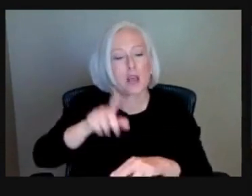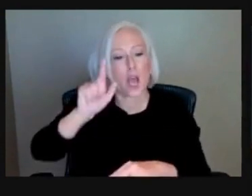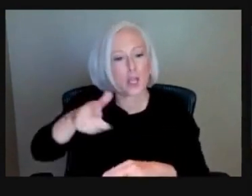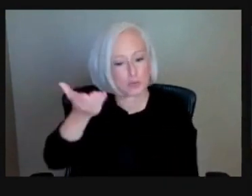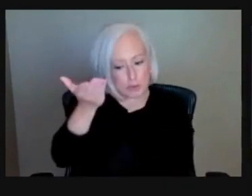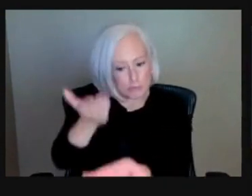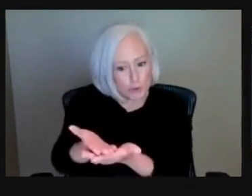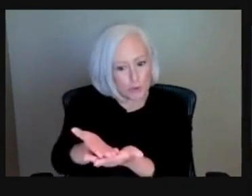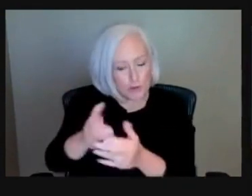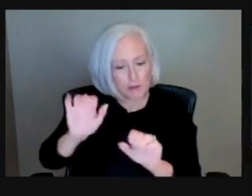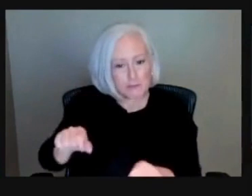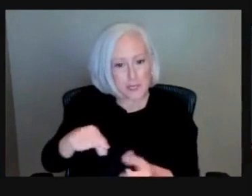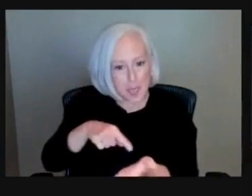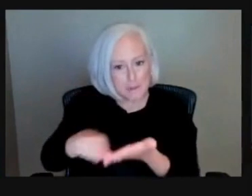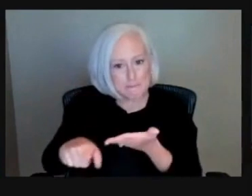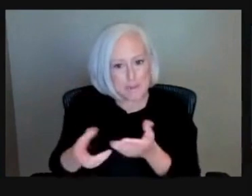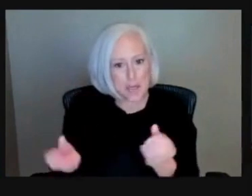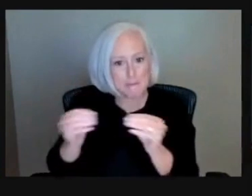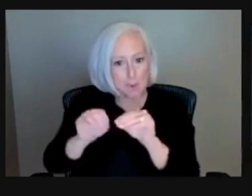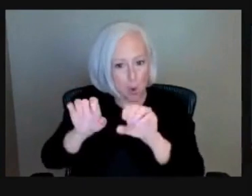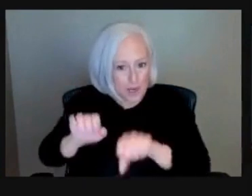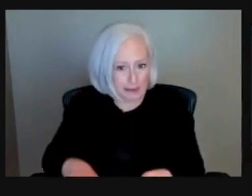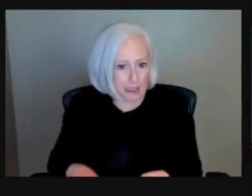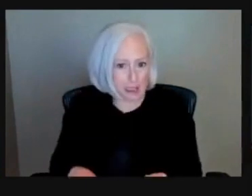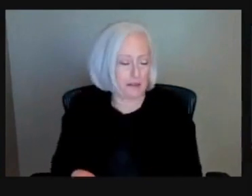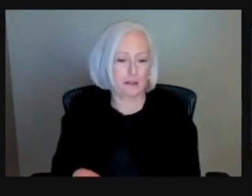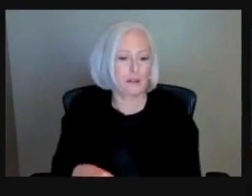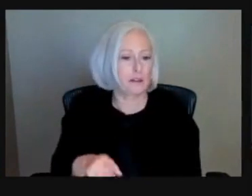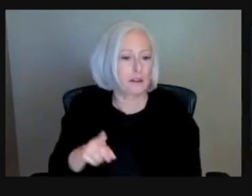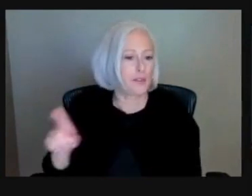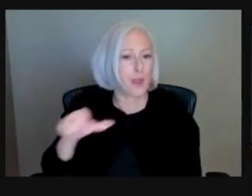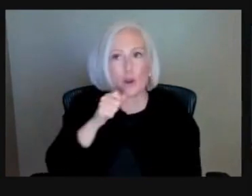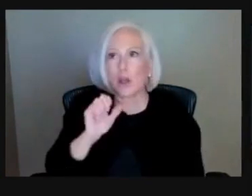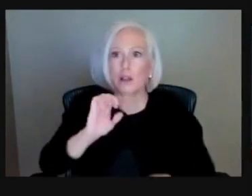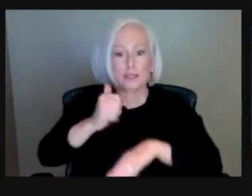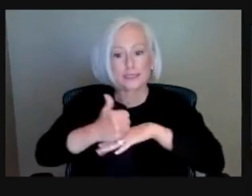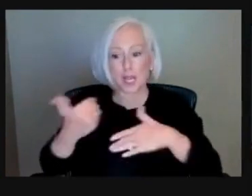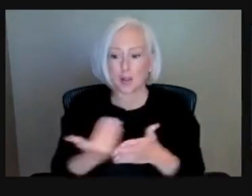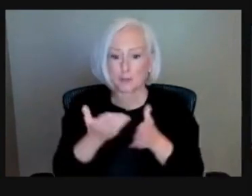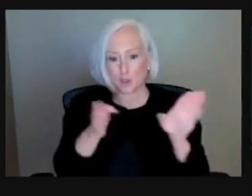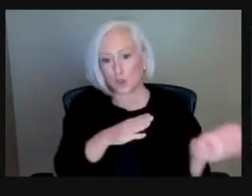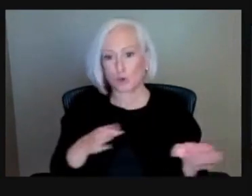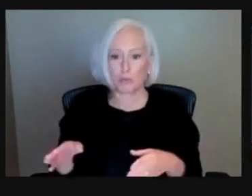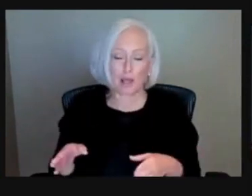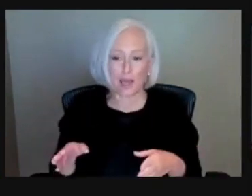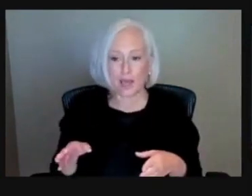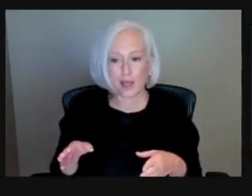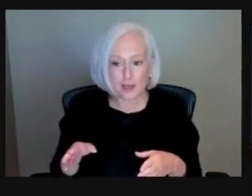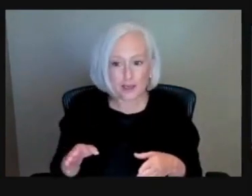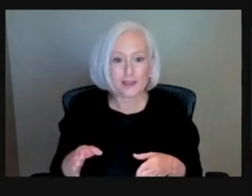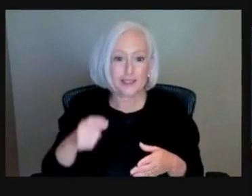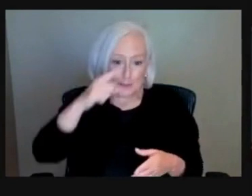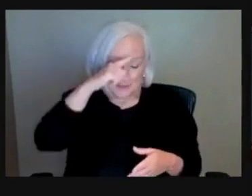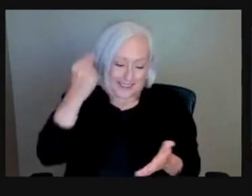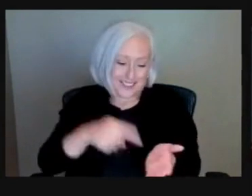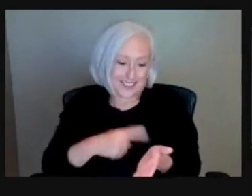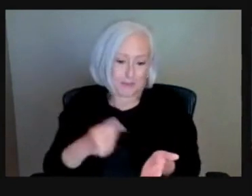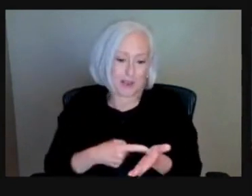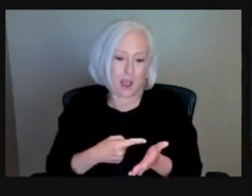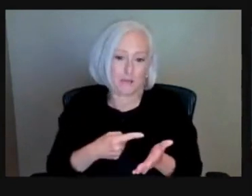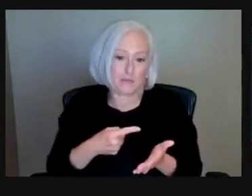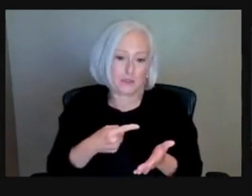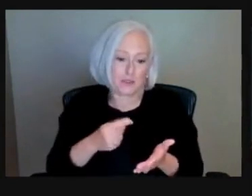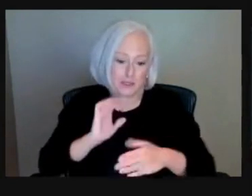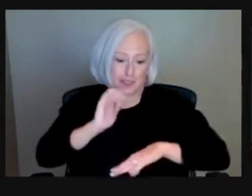higher payment. So it's not that they're just going to set you up with a payment plan, because that could in some instances be setting someone up for failure.